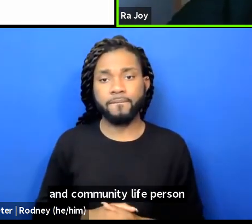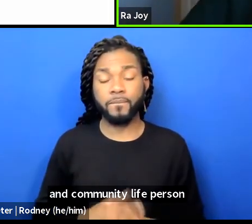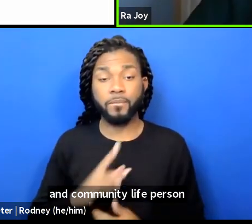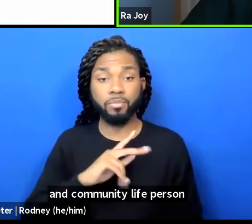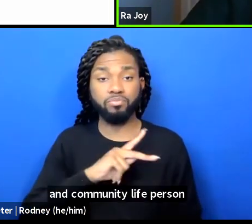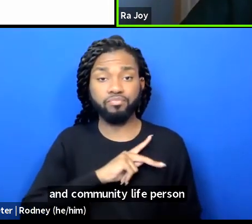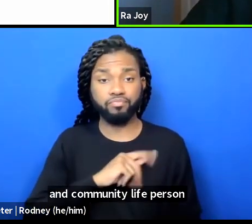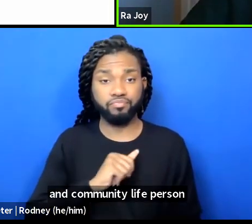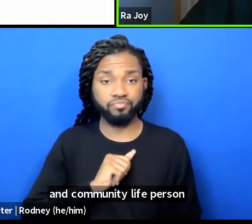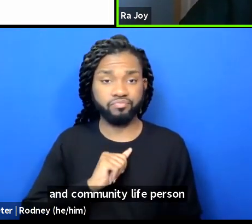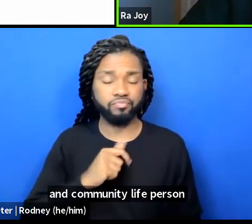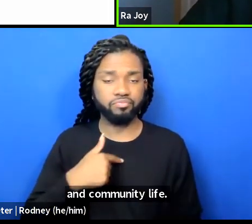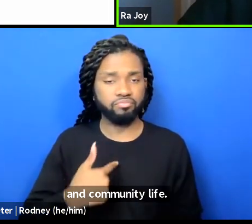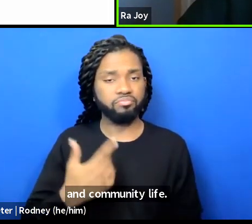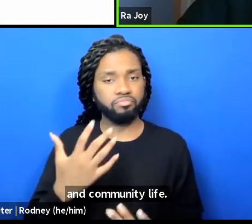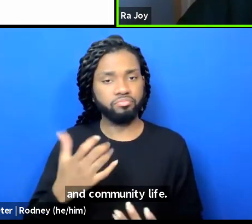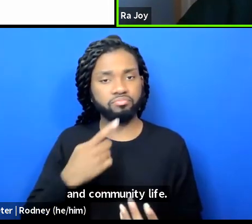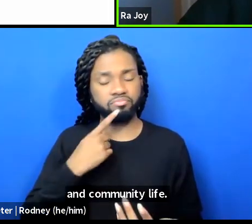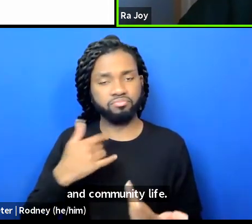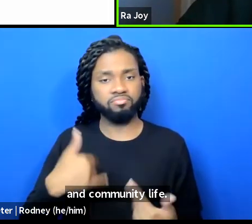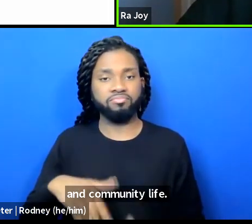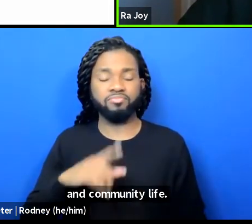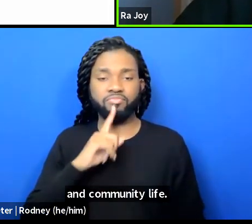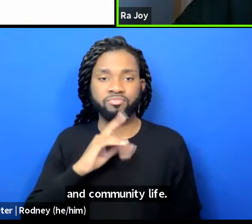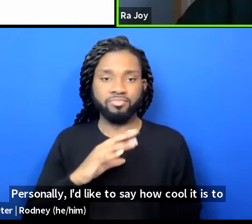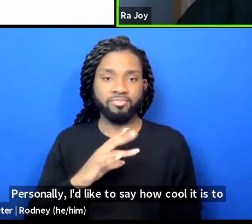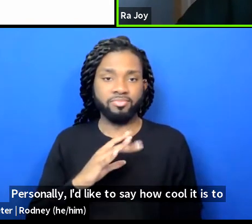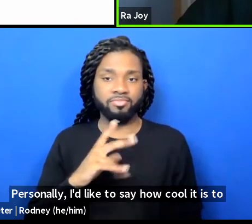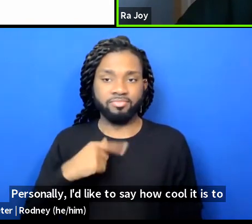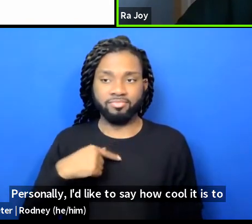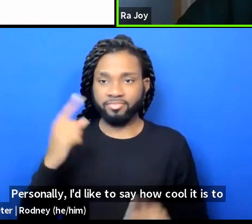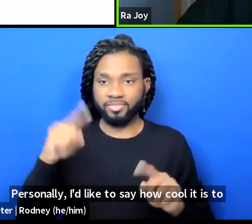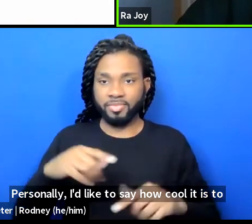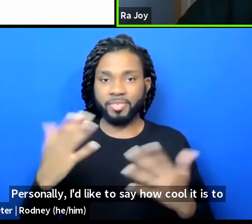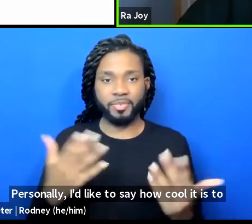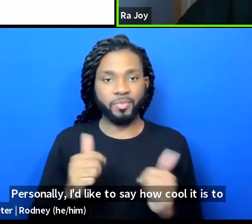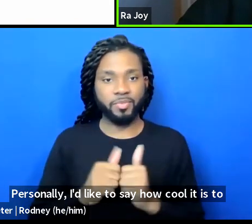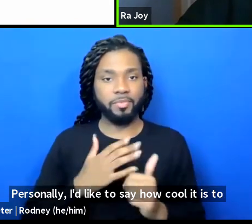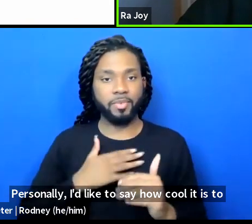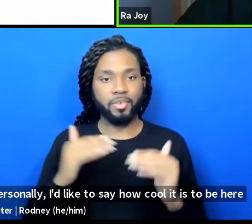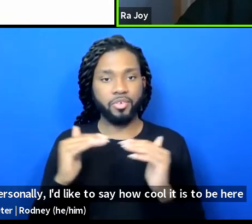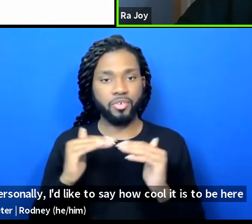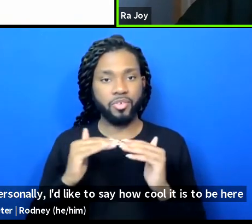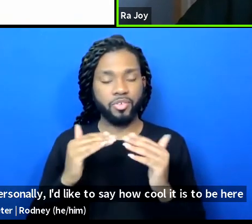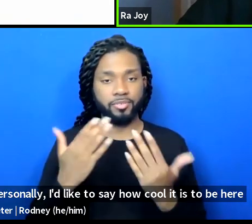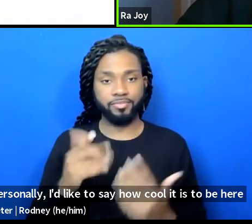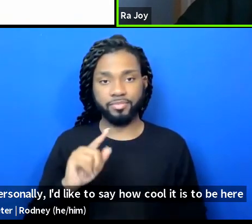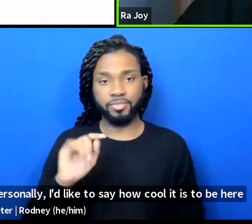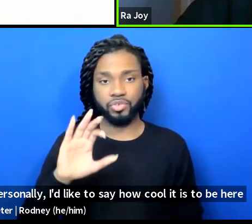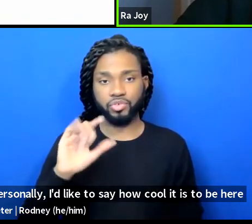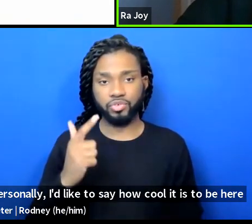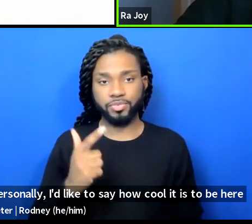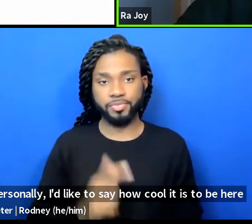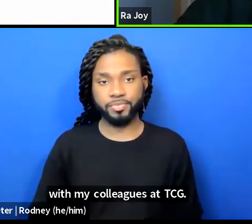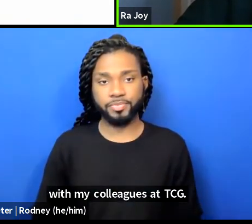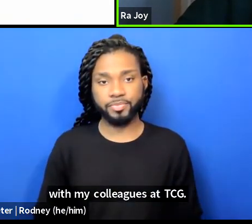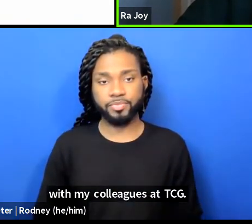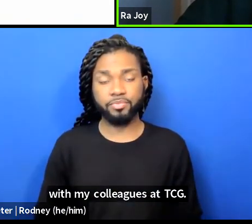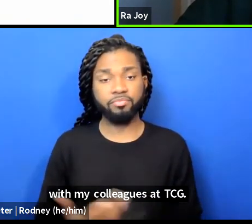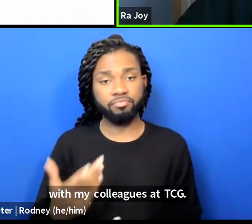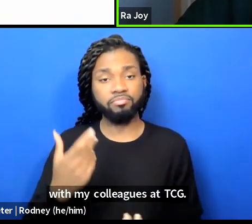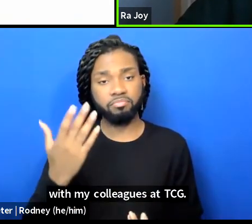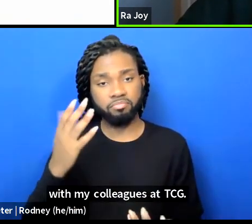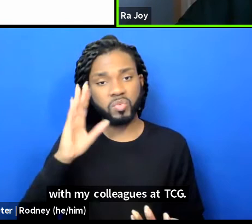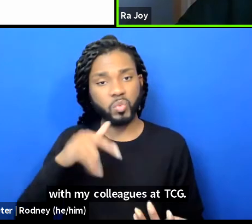Personally, I'd like to say how cool it is to be here with my colleagues at TCG. Although I'm